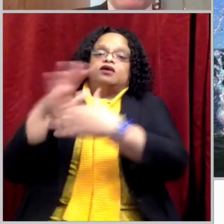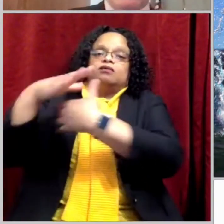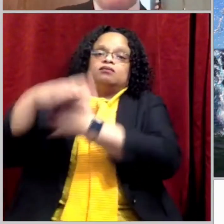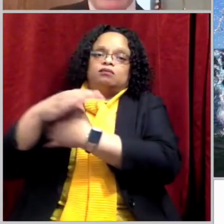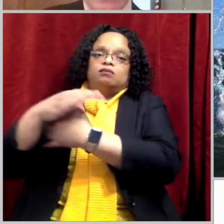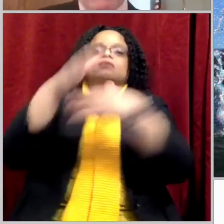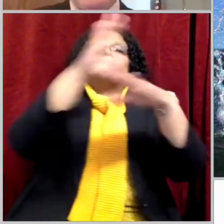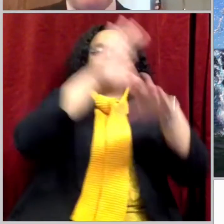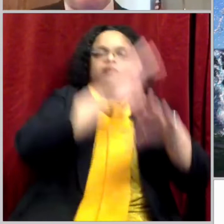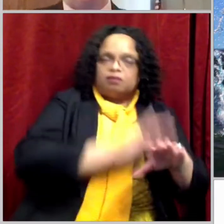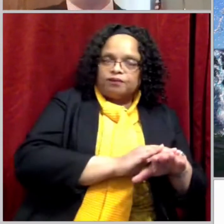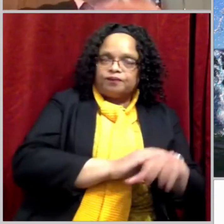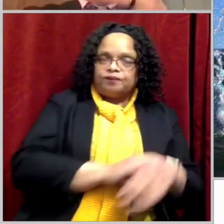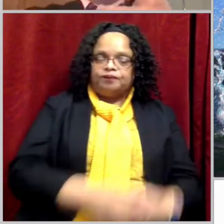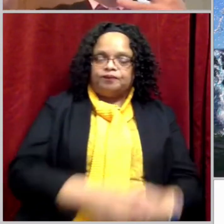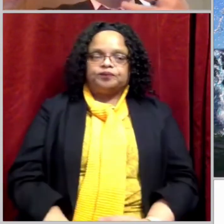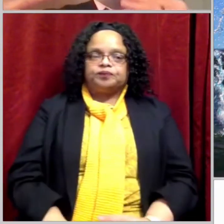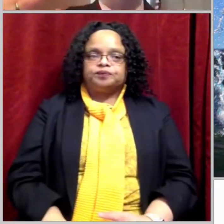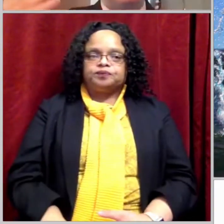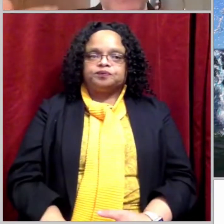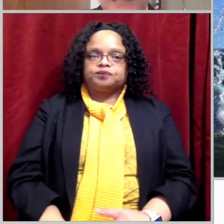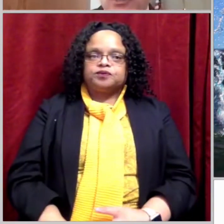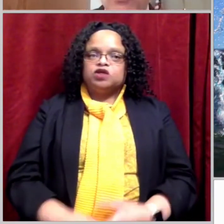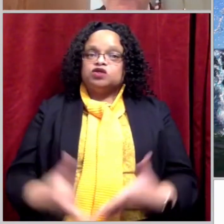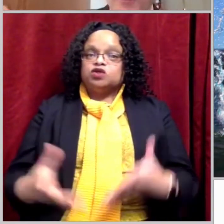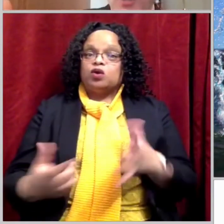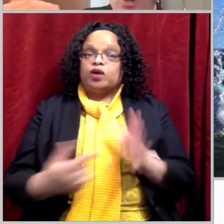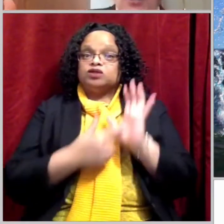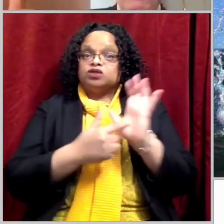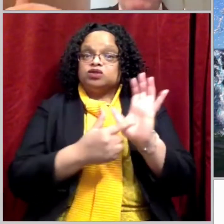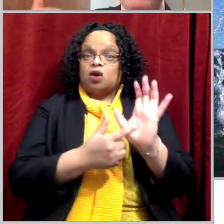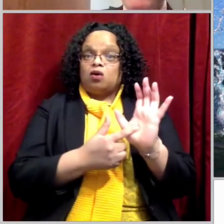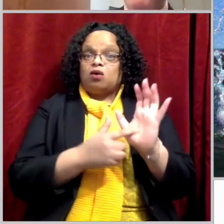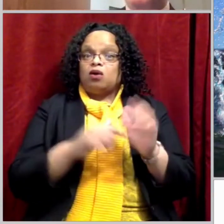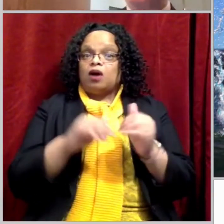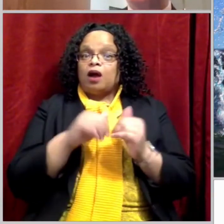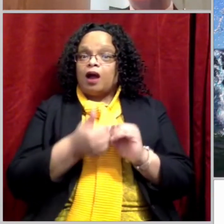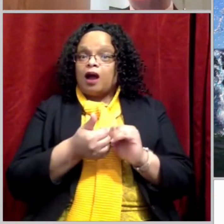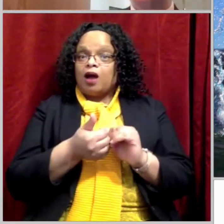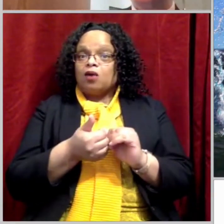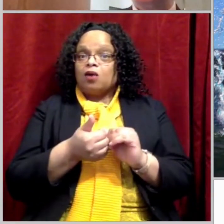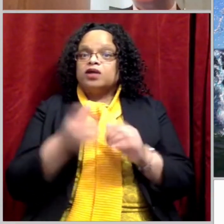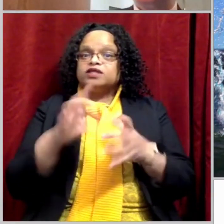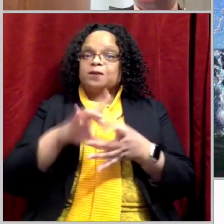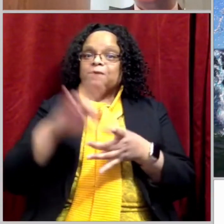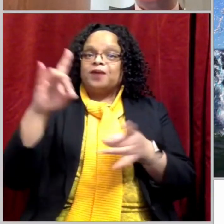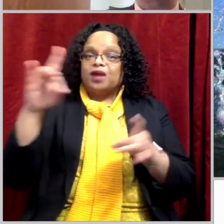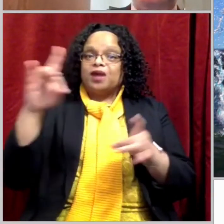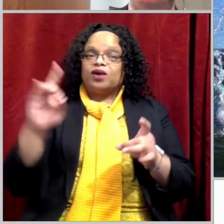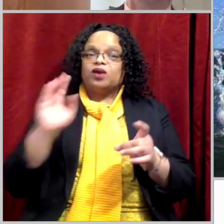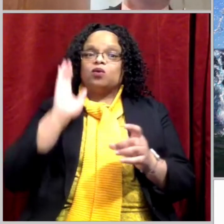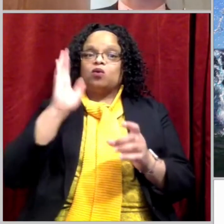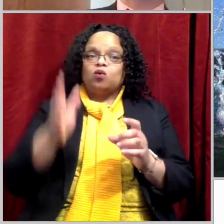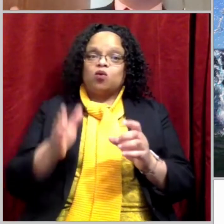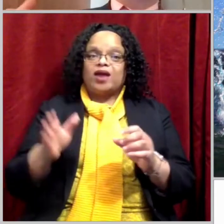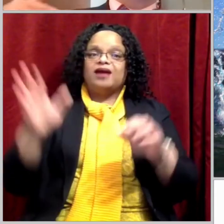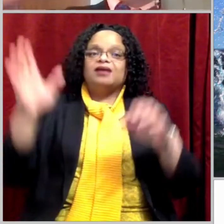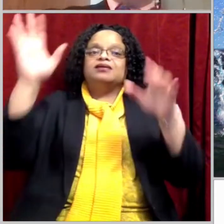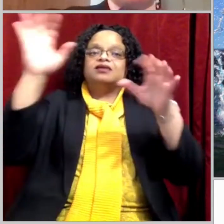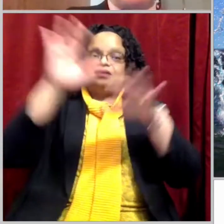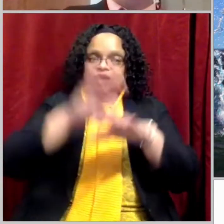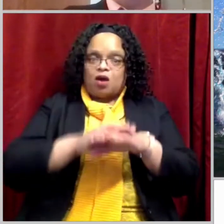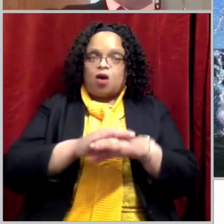of how the Spirit would come down on believers. Jesus first had to